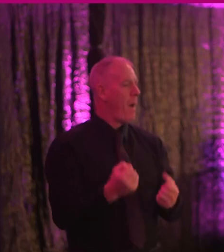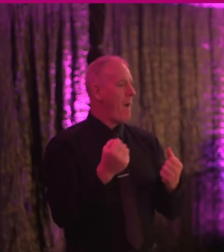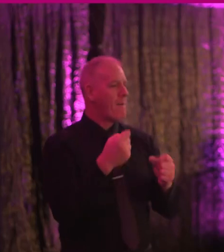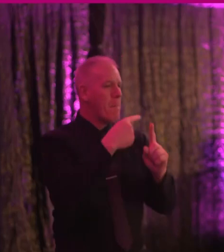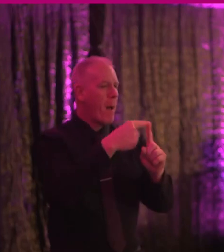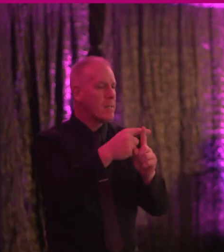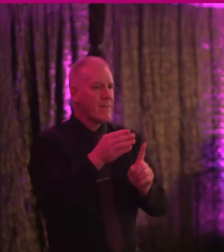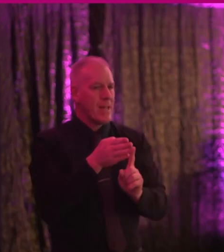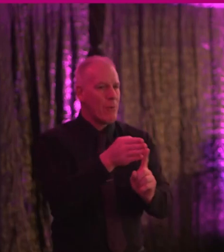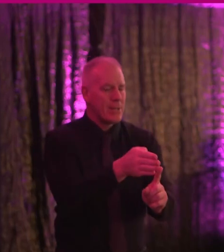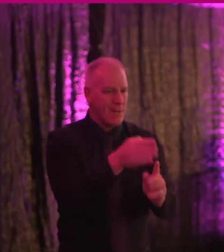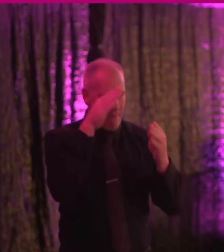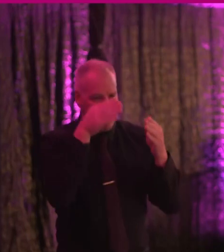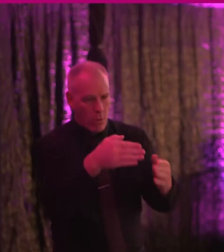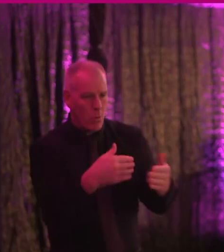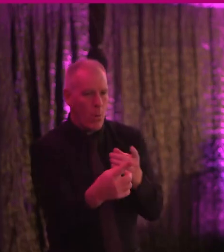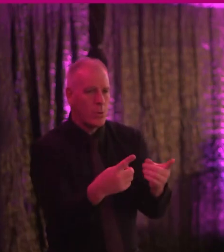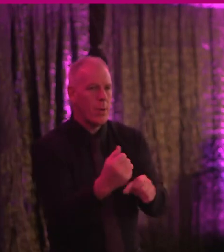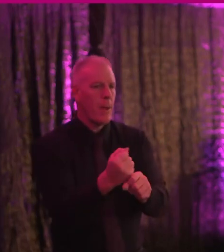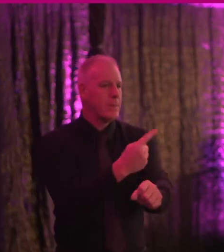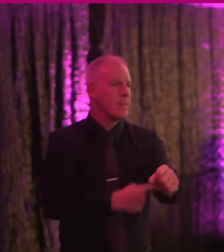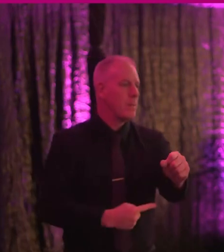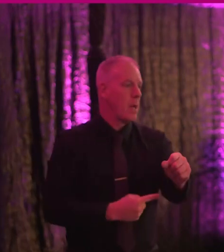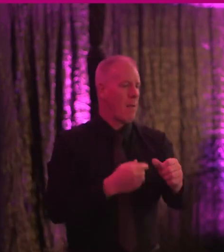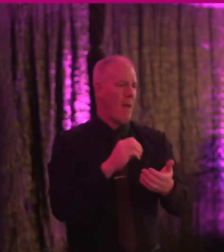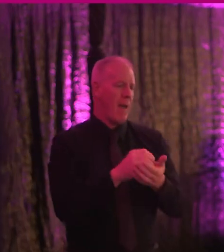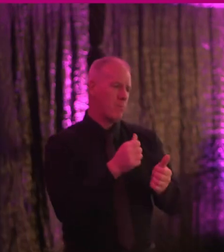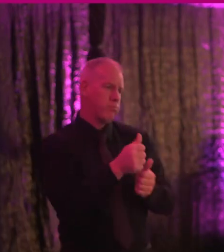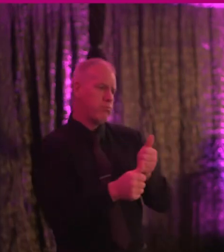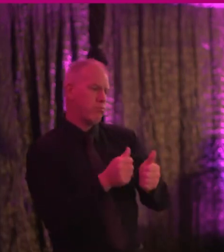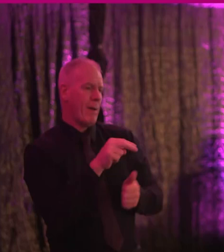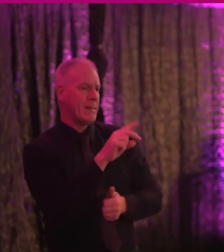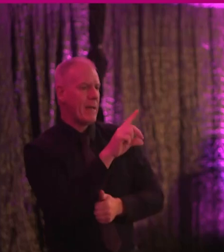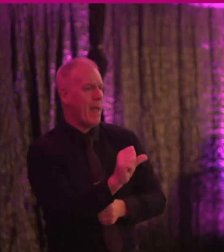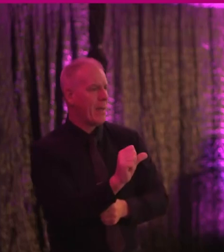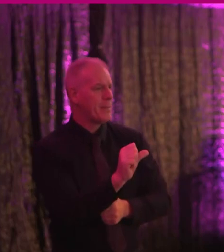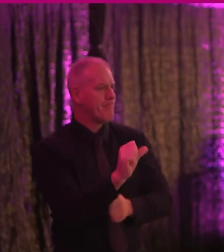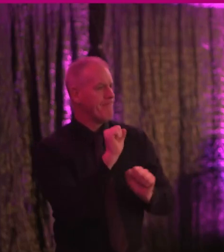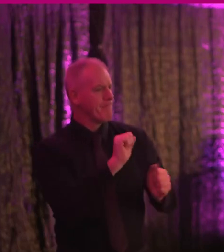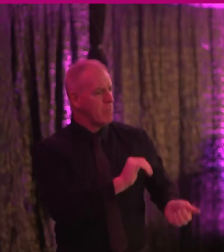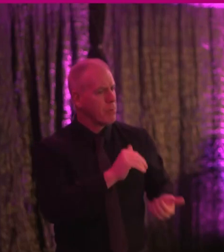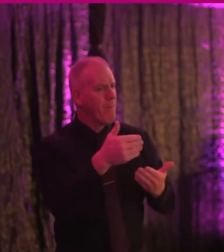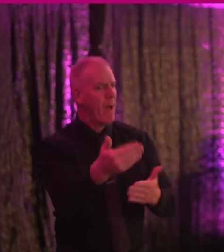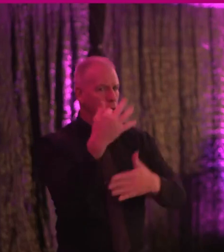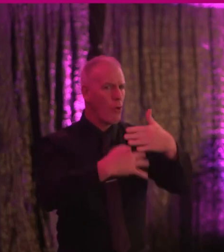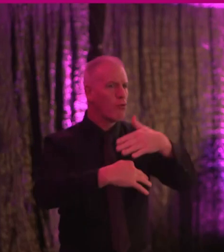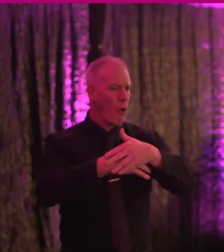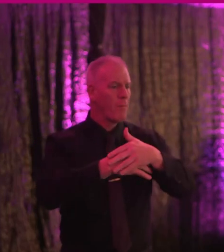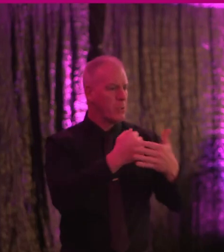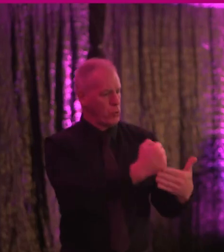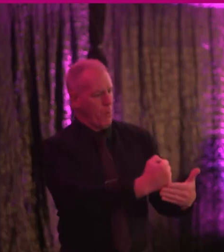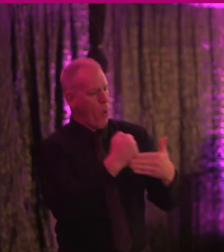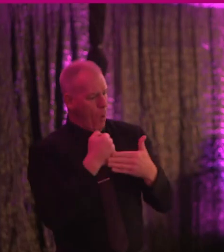direction and focus on it. And I have to compliment the NDA in providing government with such